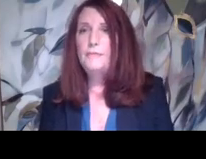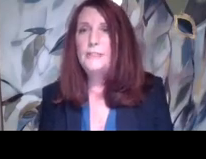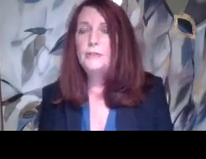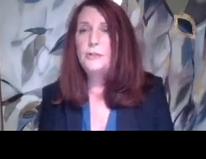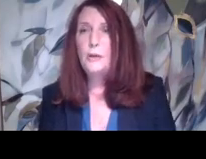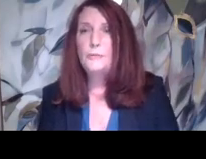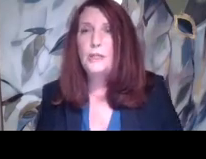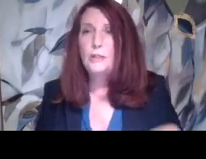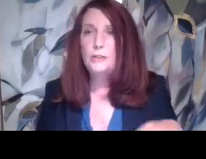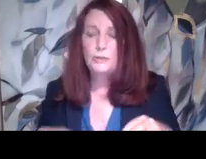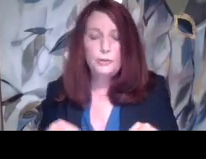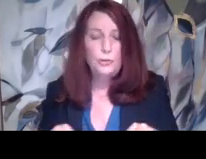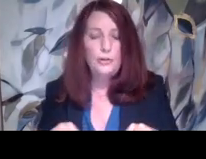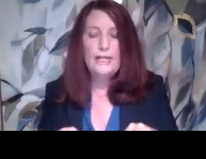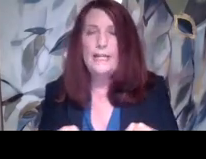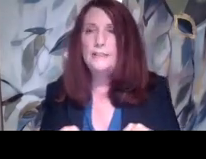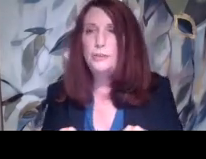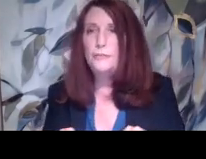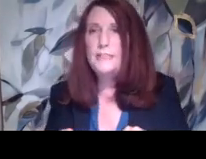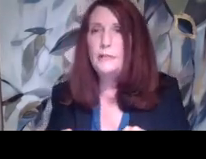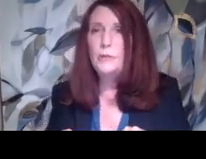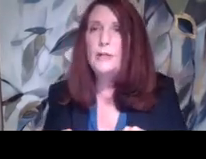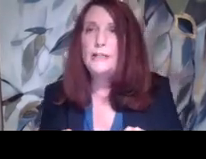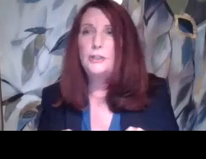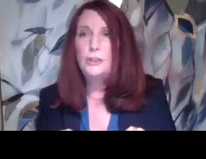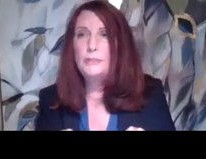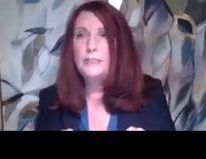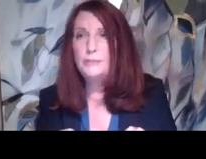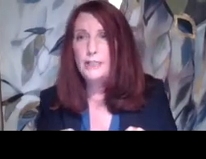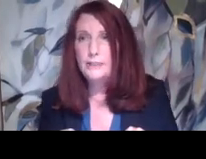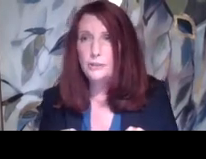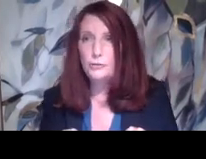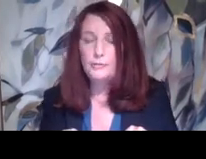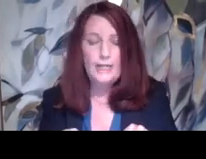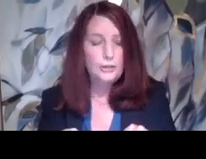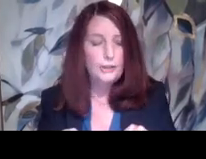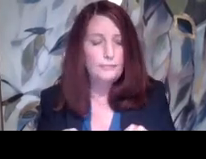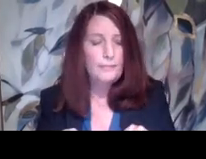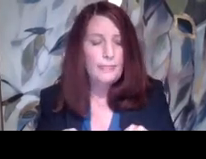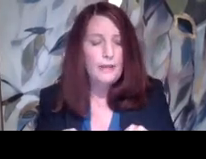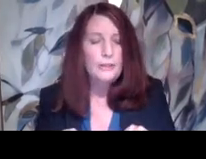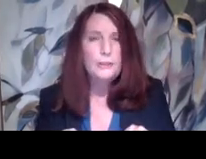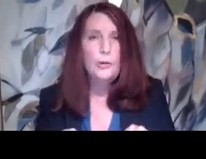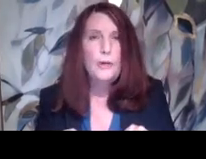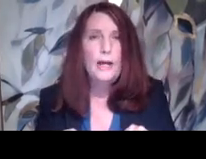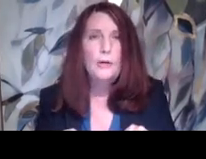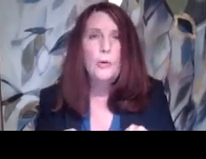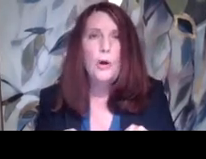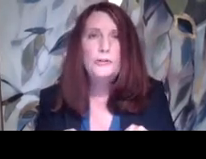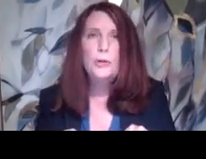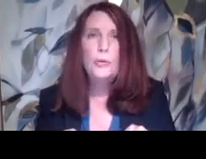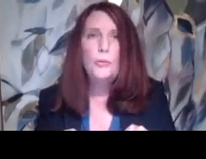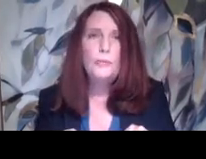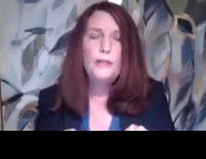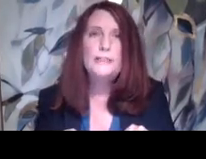example, if a visitor comes to the school and has a service animal, they shouldn't be subjected to discrimination. So, uh,